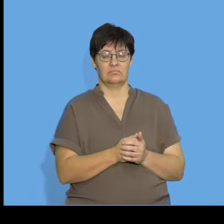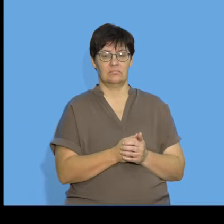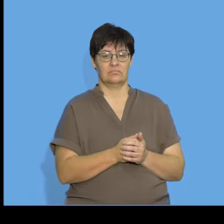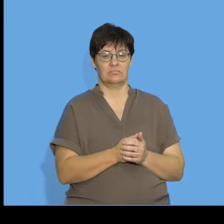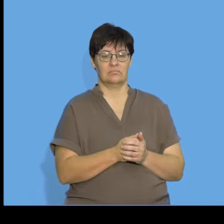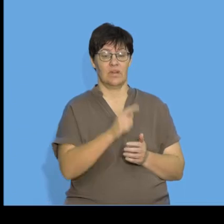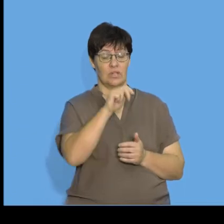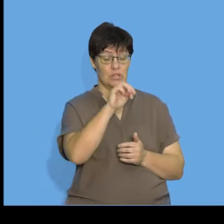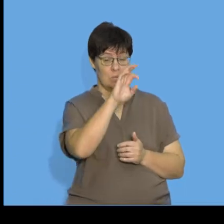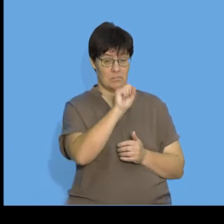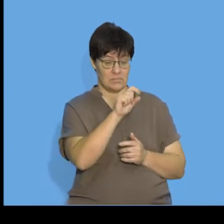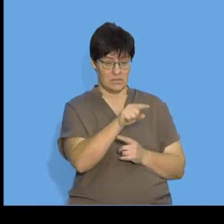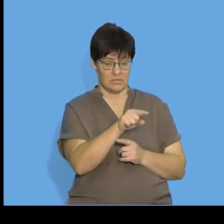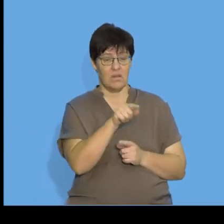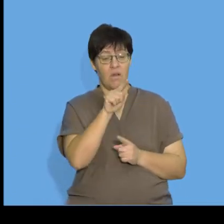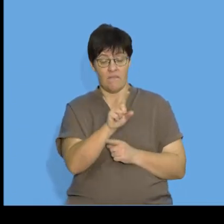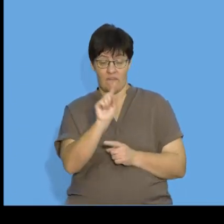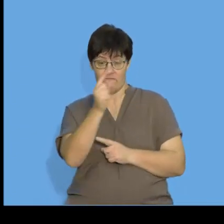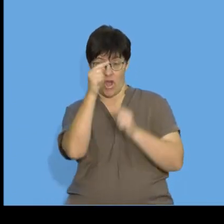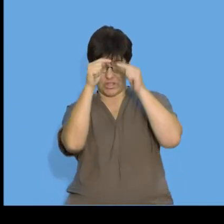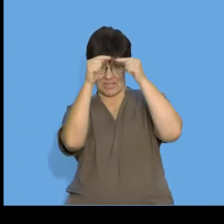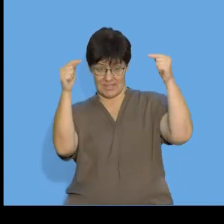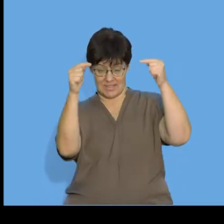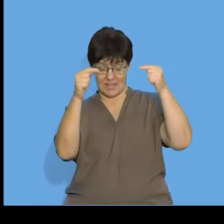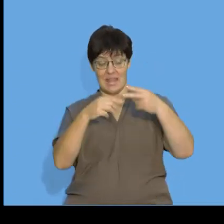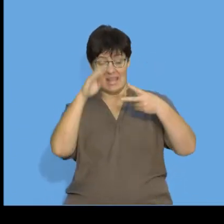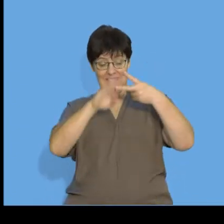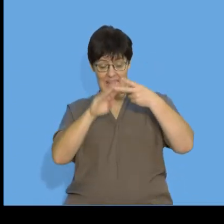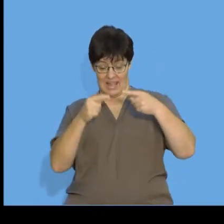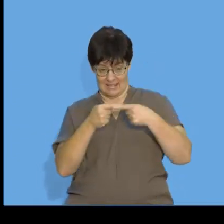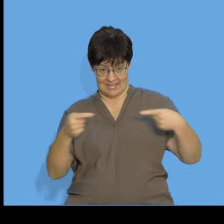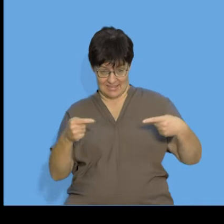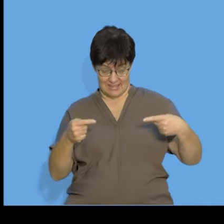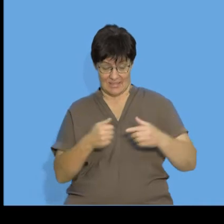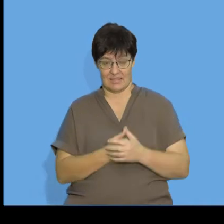of the first differences